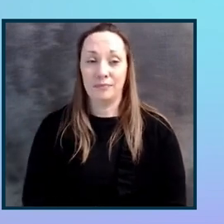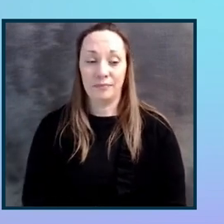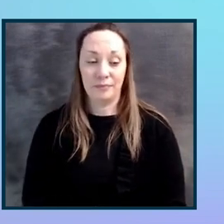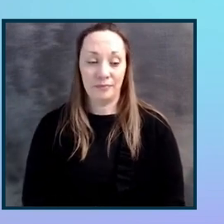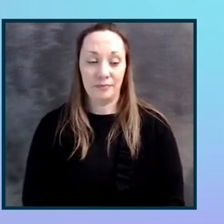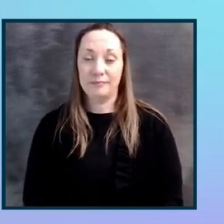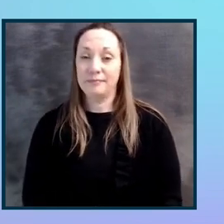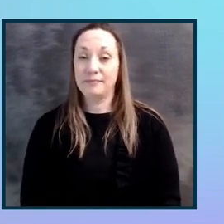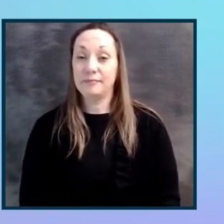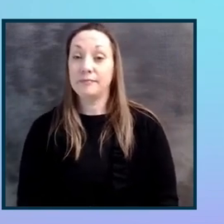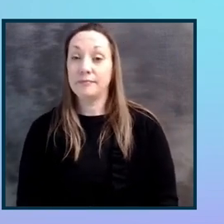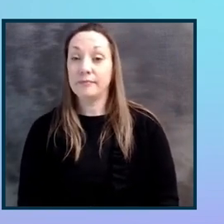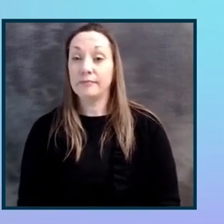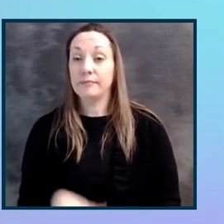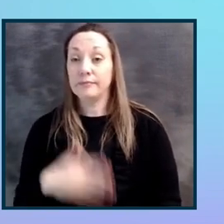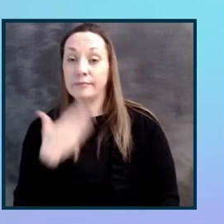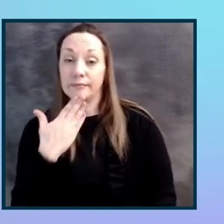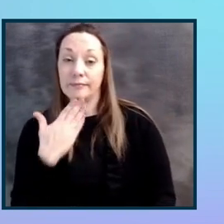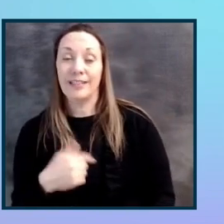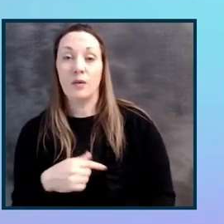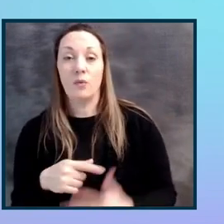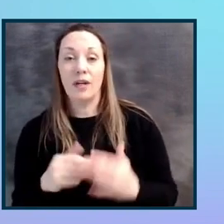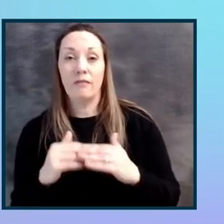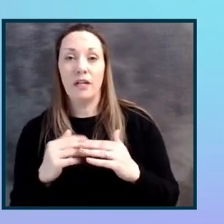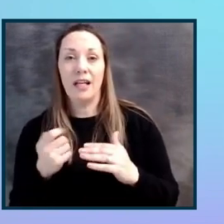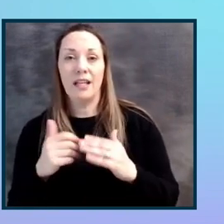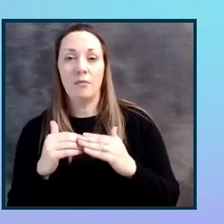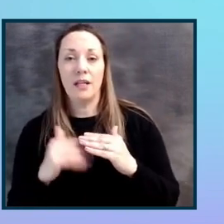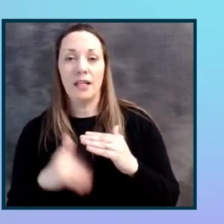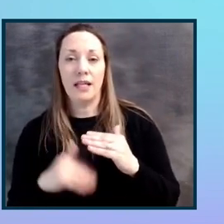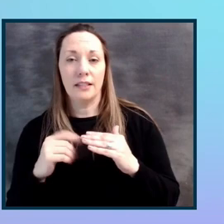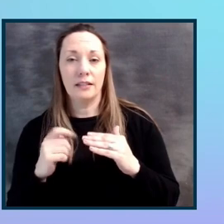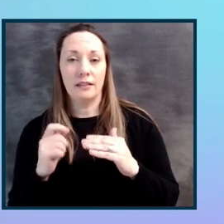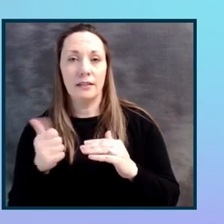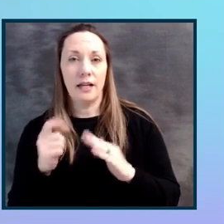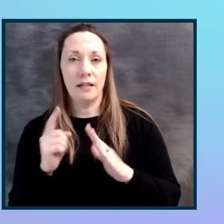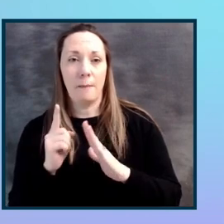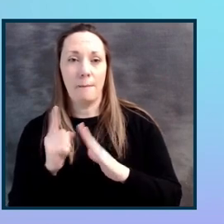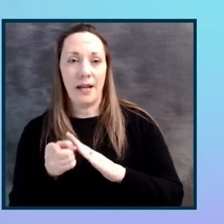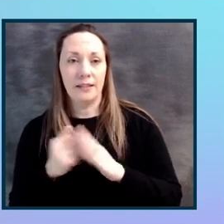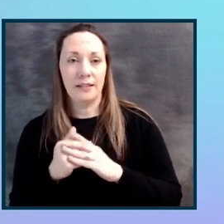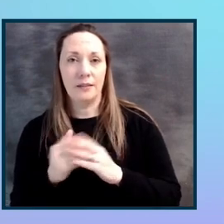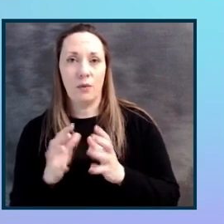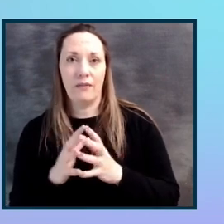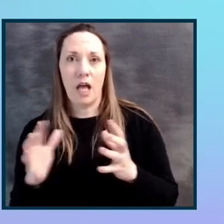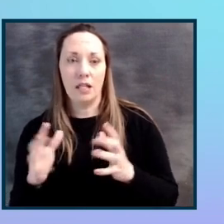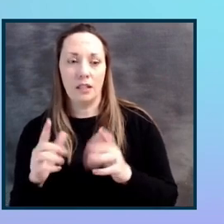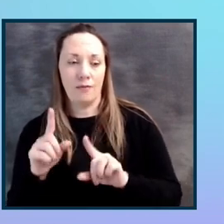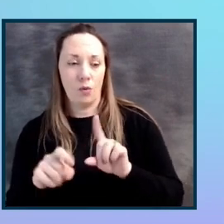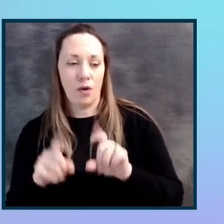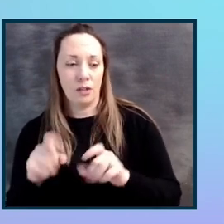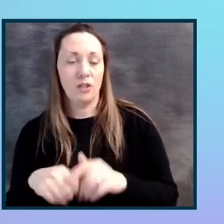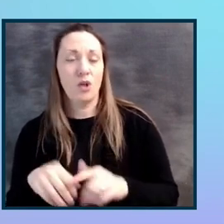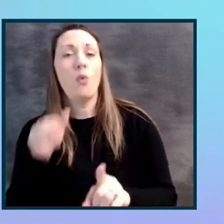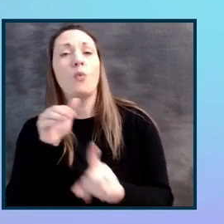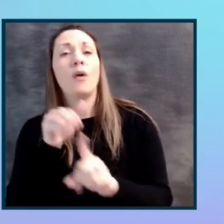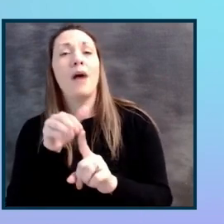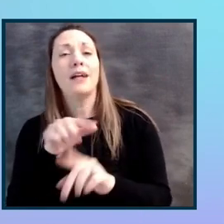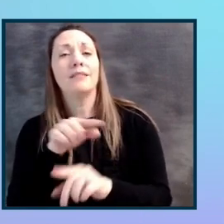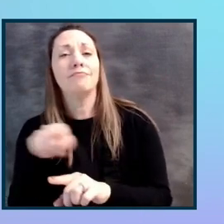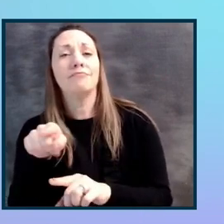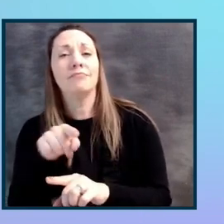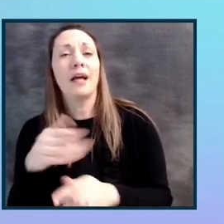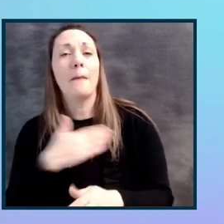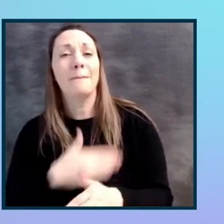All right. So we've got a little bit less than 10 minutes and we've got lots of questions. So just to remind everyone, please